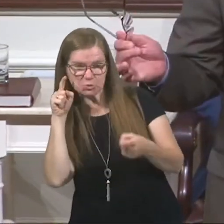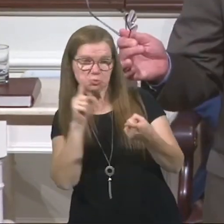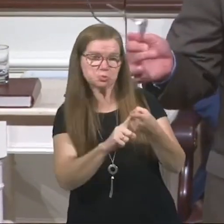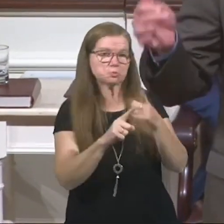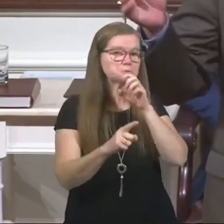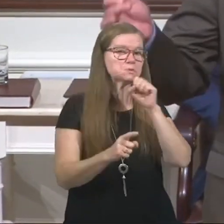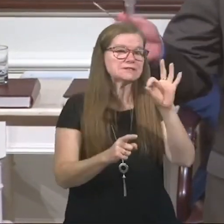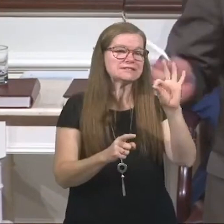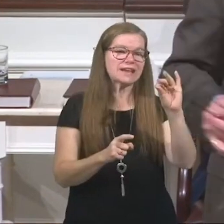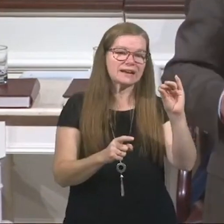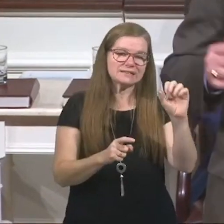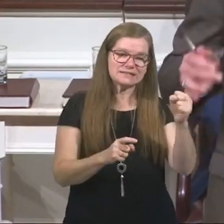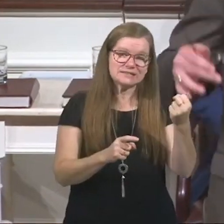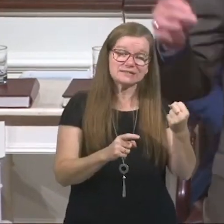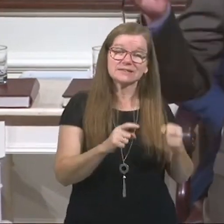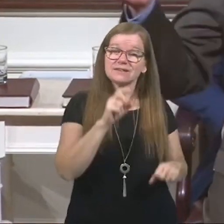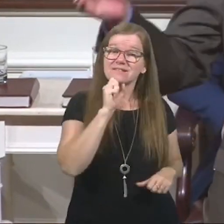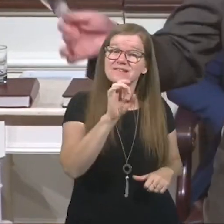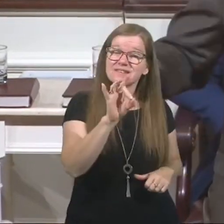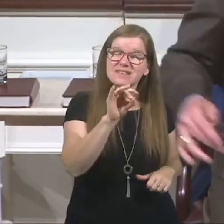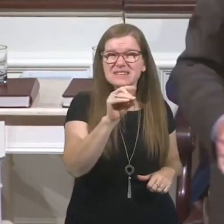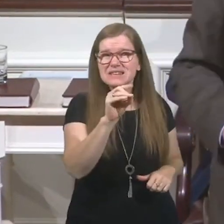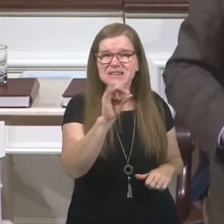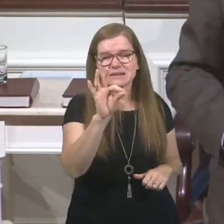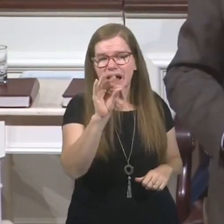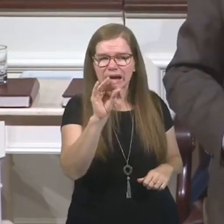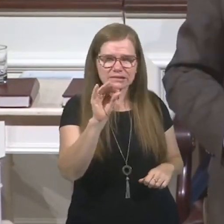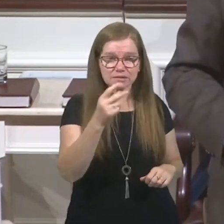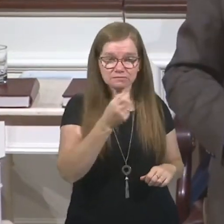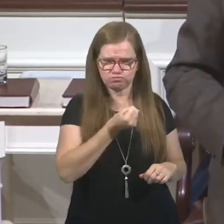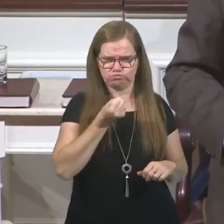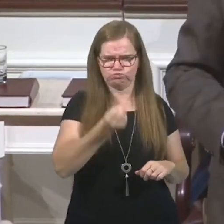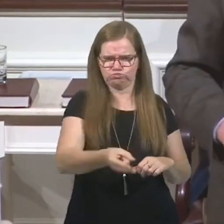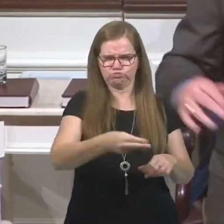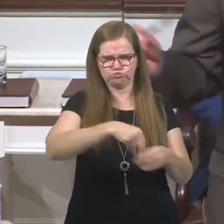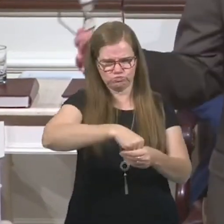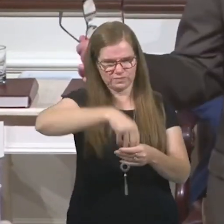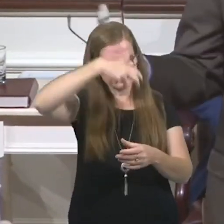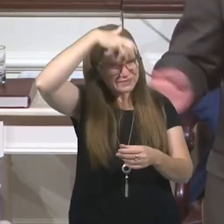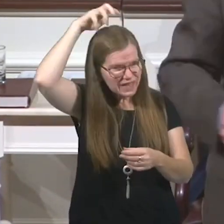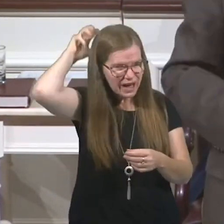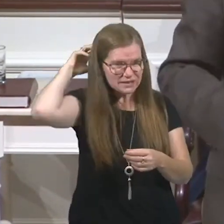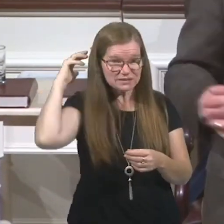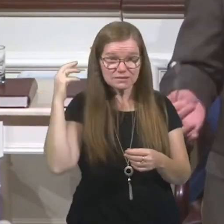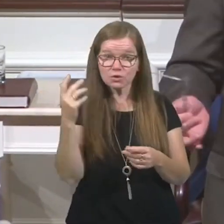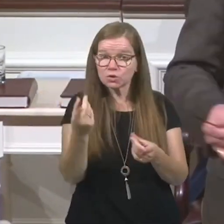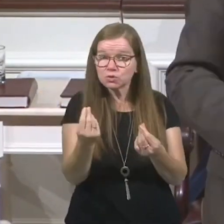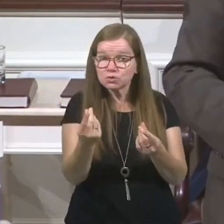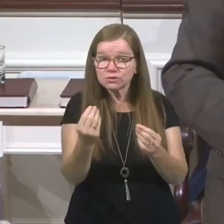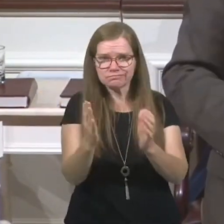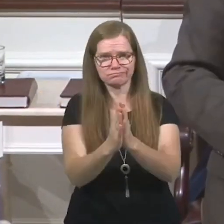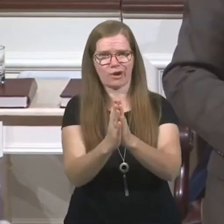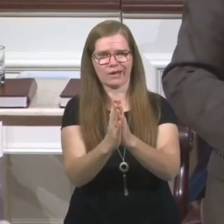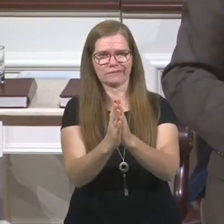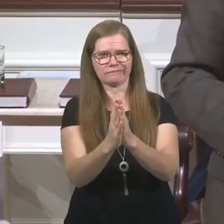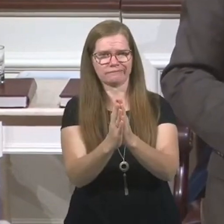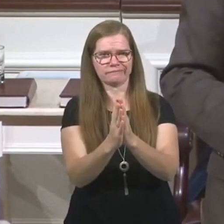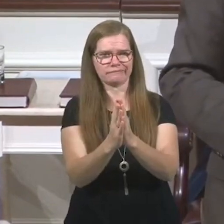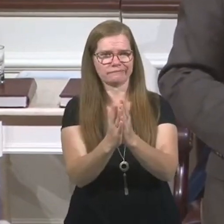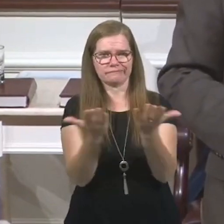his 80s and 90s, he was thrown into the lion's den. He did nothing but pray. That's what he did. He prayed.